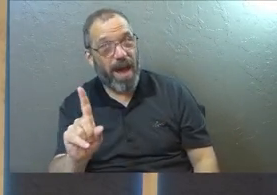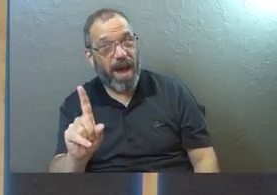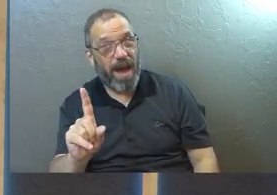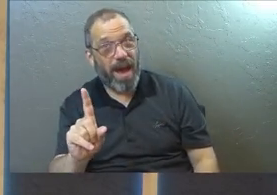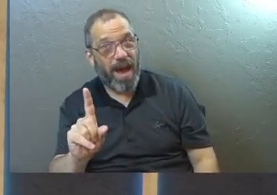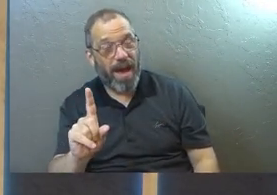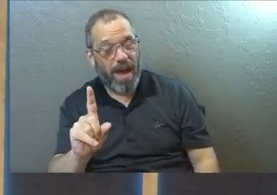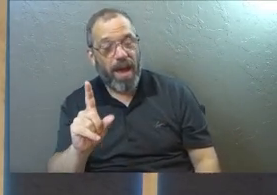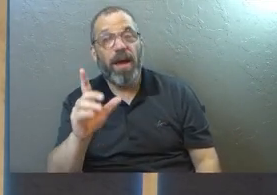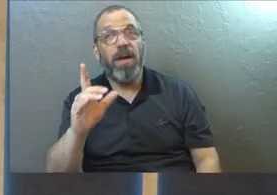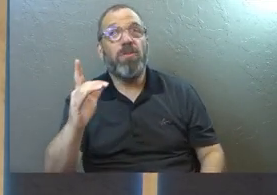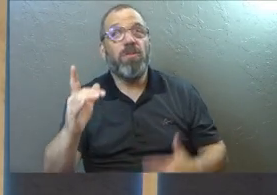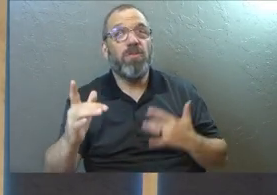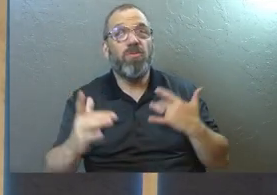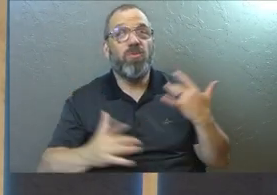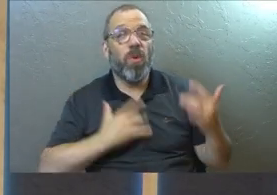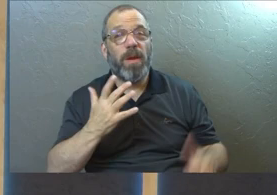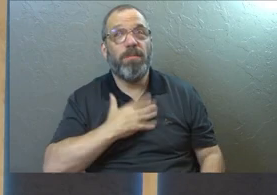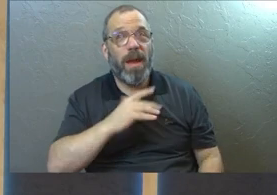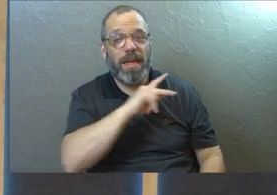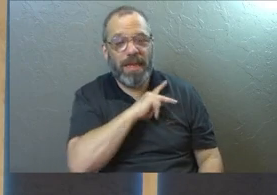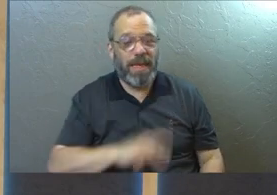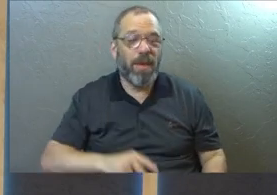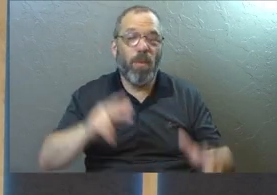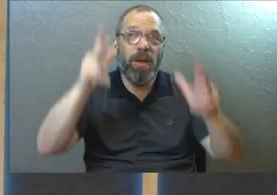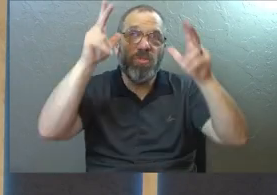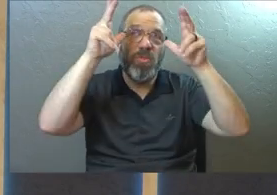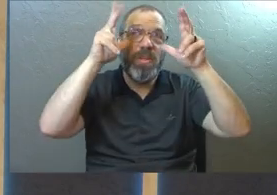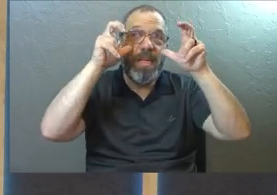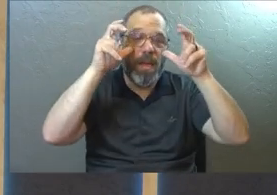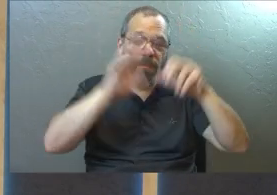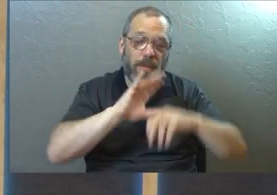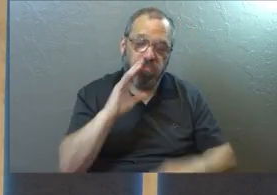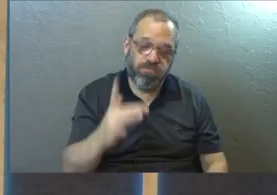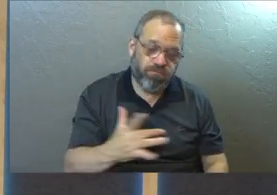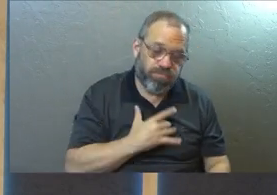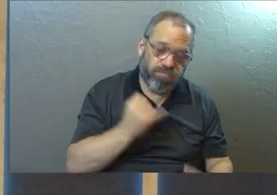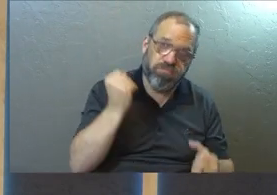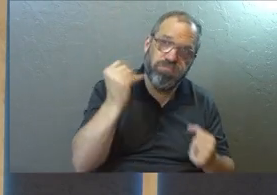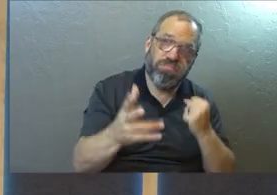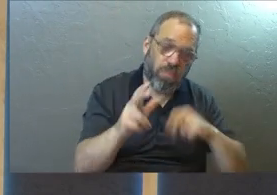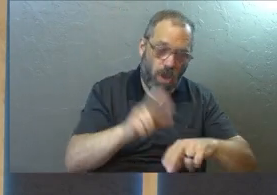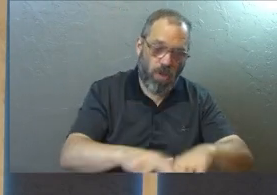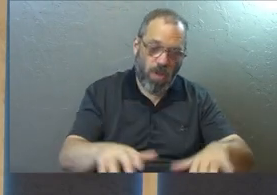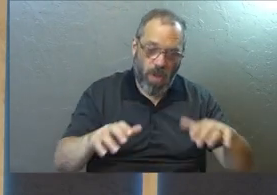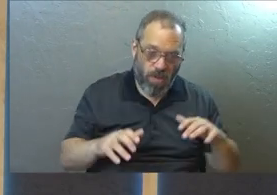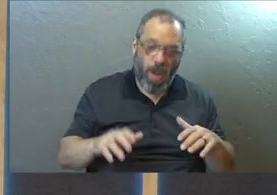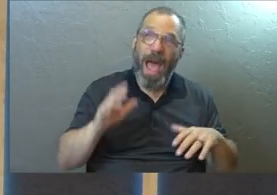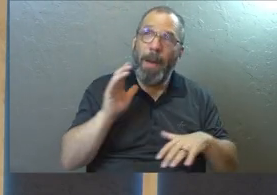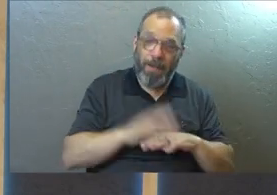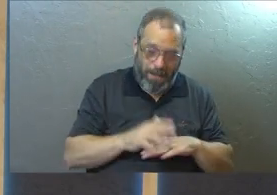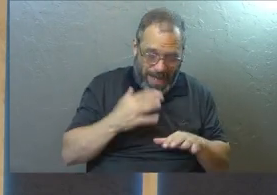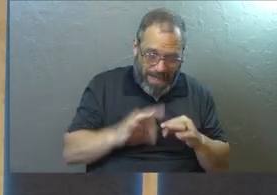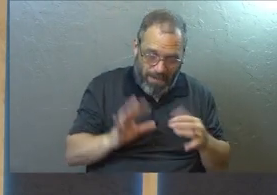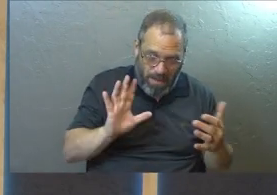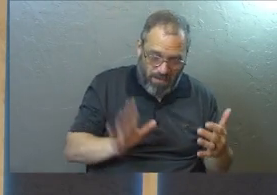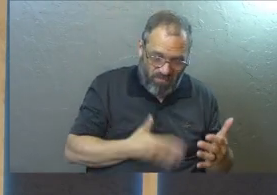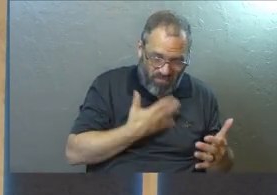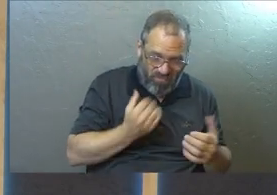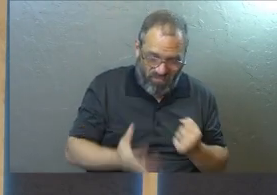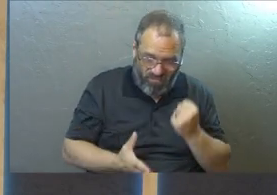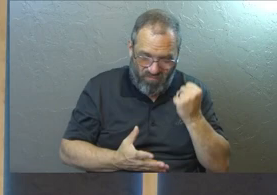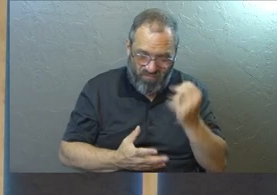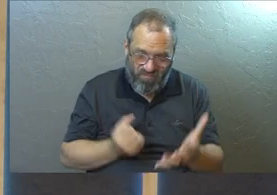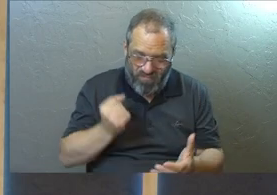Take joy, my king, in what you hear. Maybe you would be moved, God, on your throne just by the simple song that I